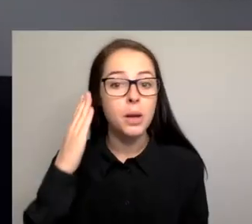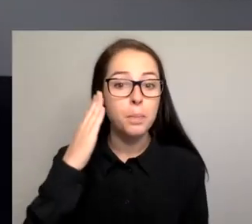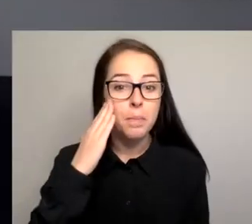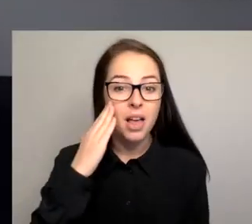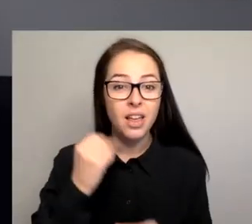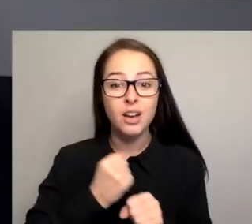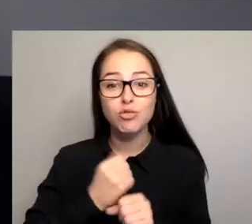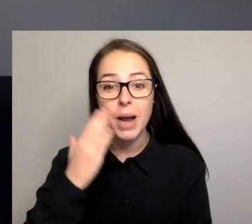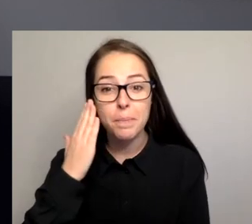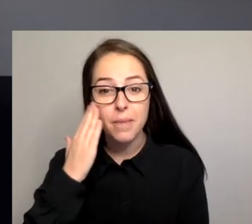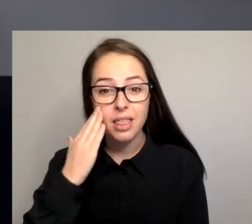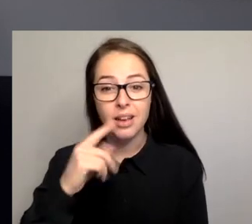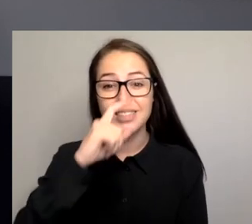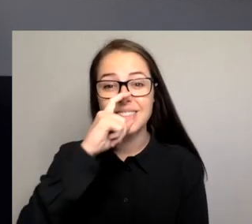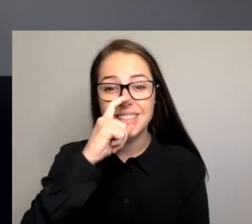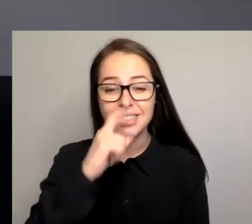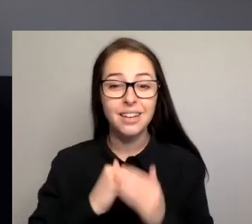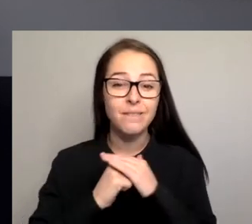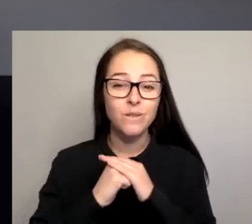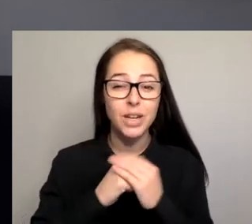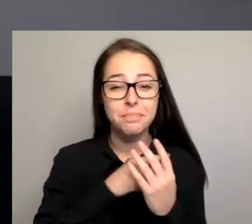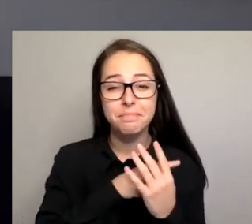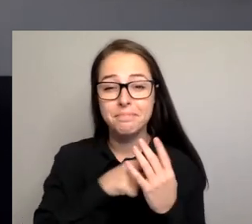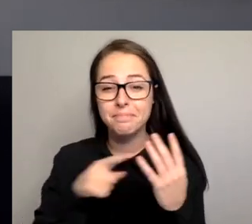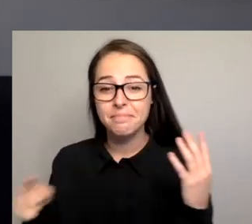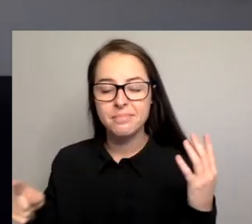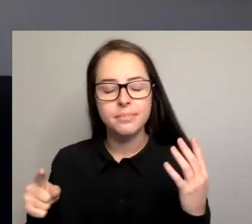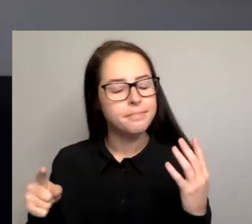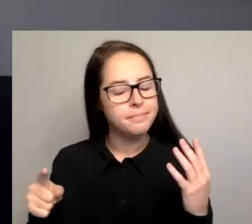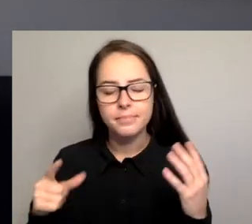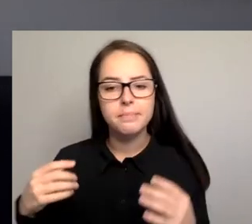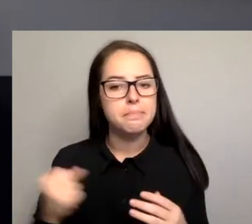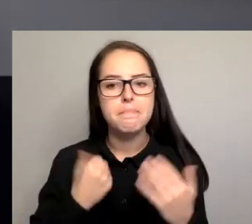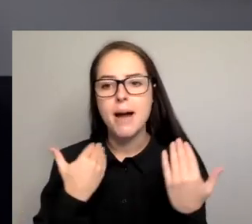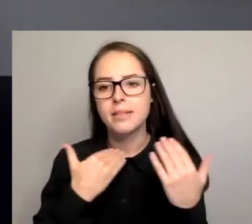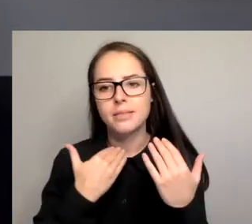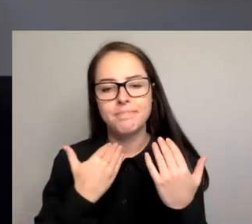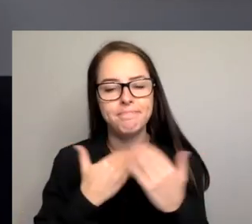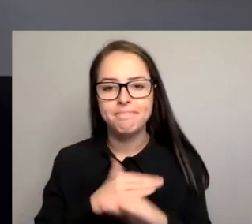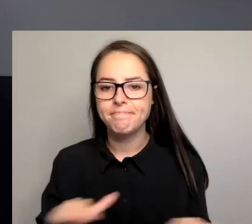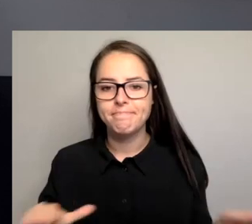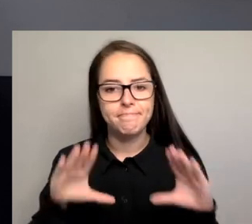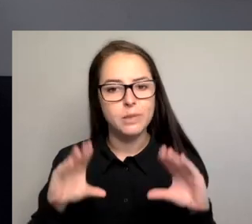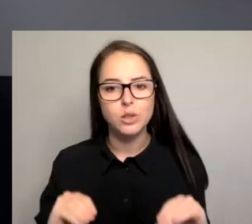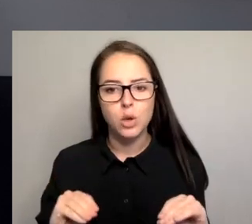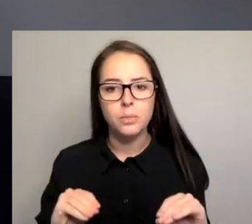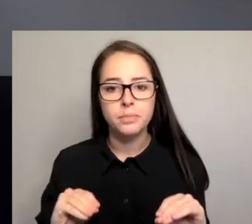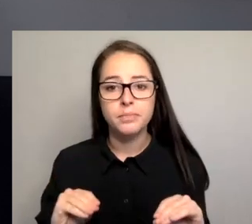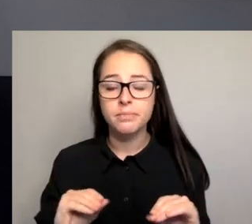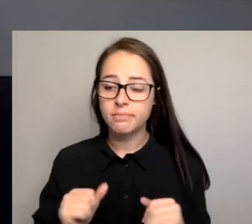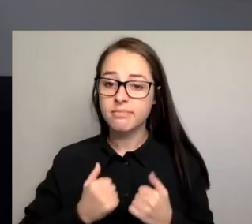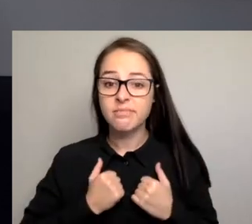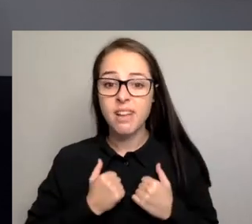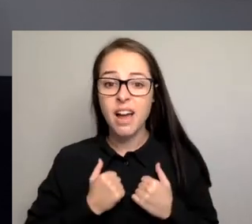sisters, our friends and it must stop. Being at the heart of communities, local government